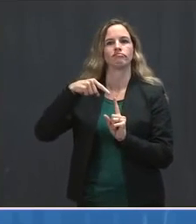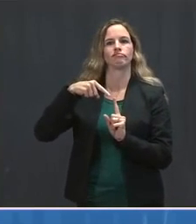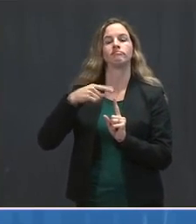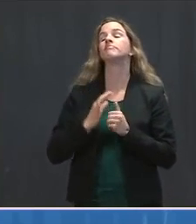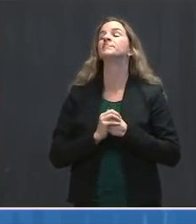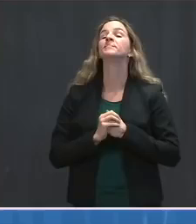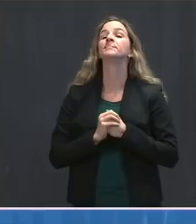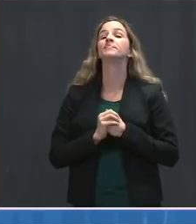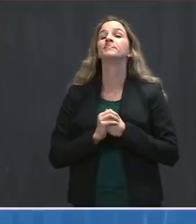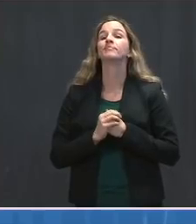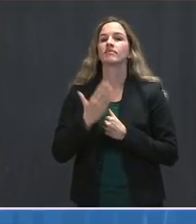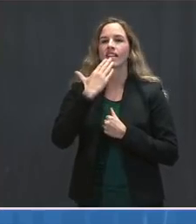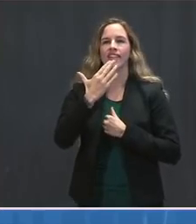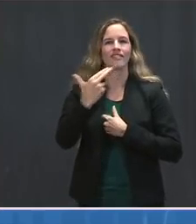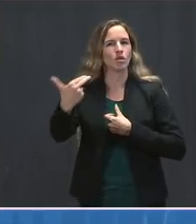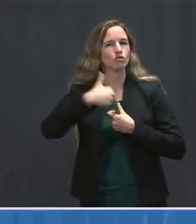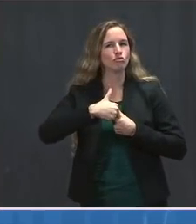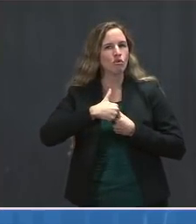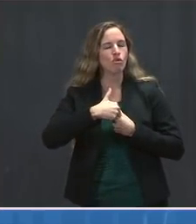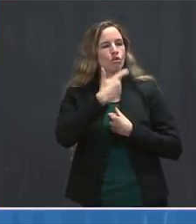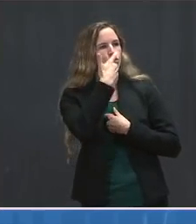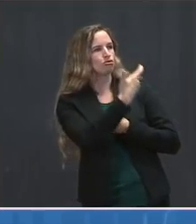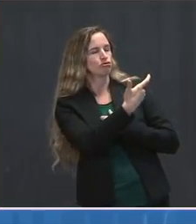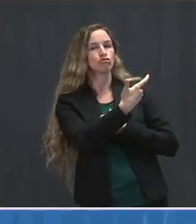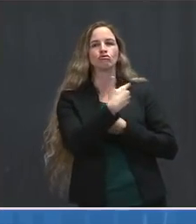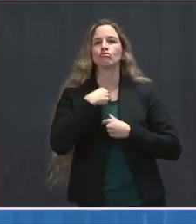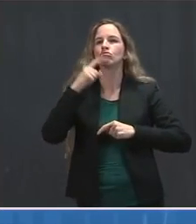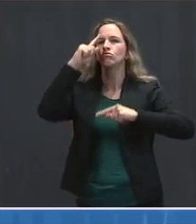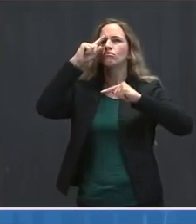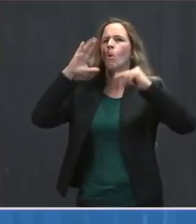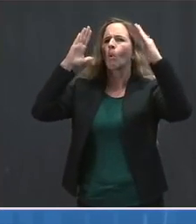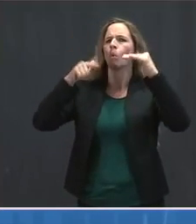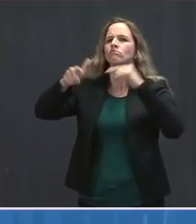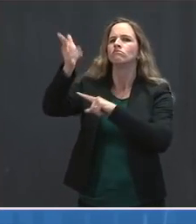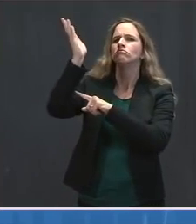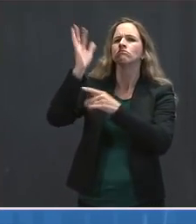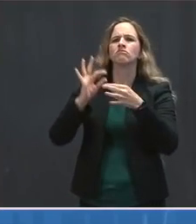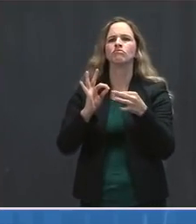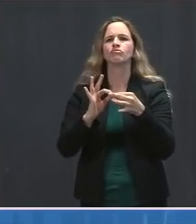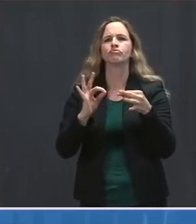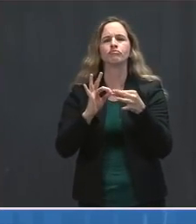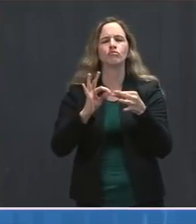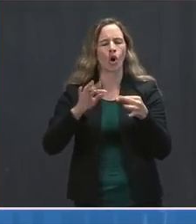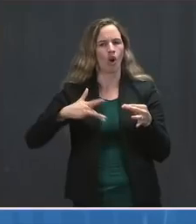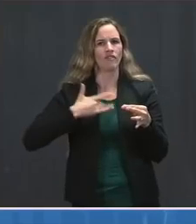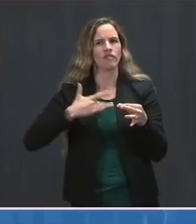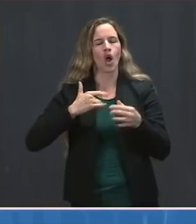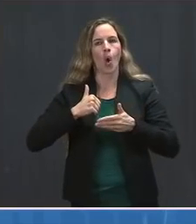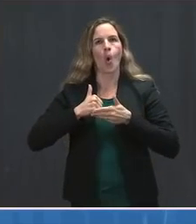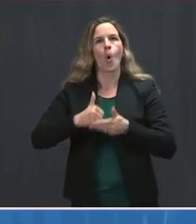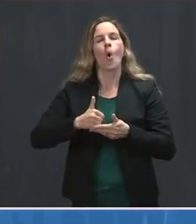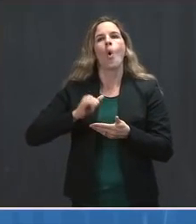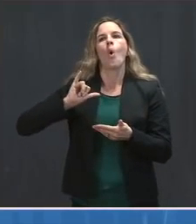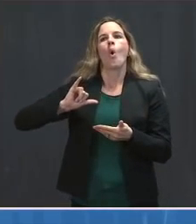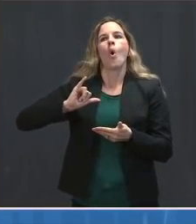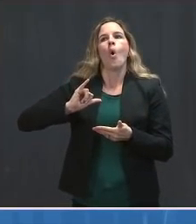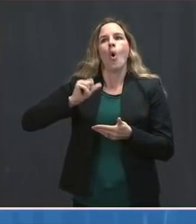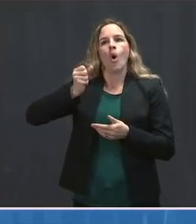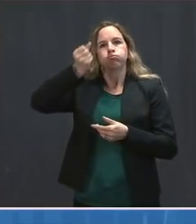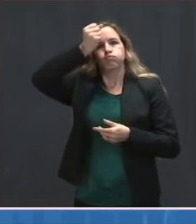I hope these briefings are helpful in bringing straightforward information on our whole-of-government effort to combat COVID-19.